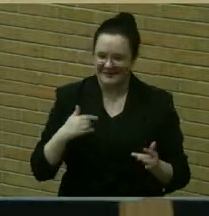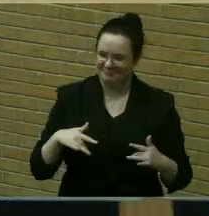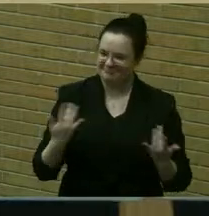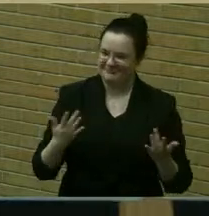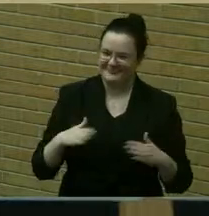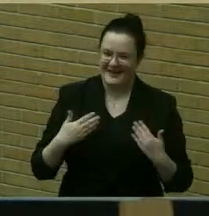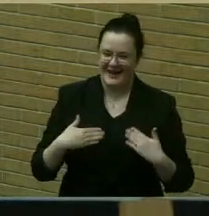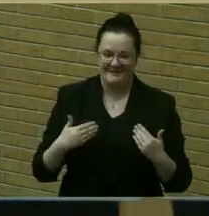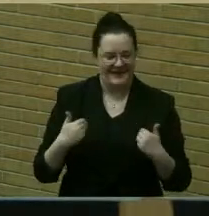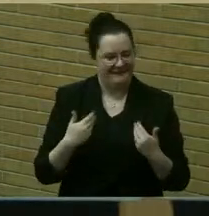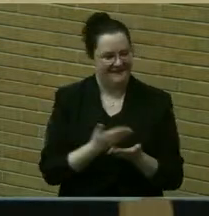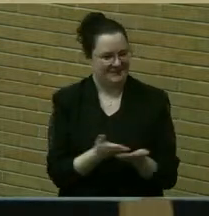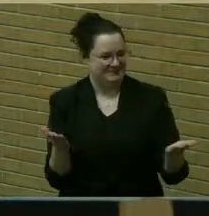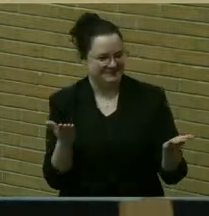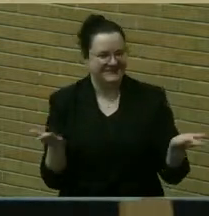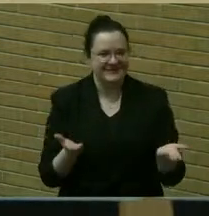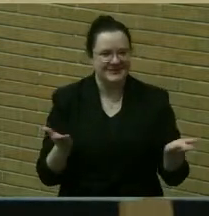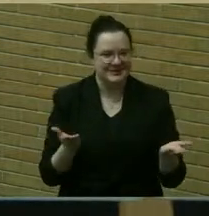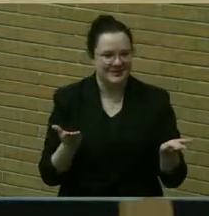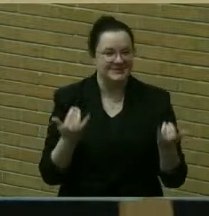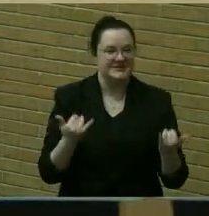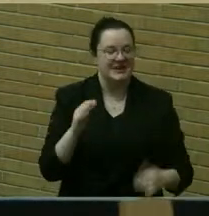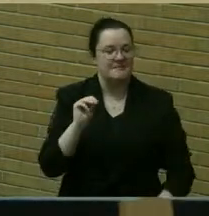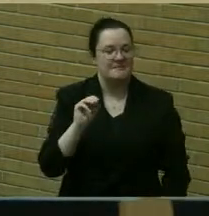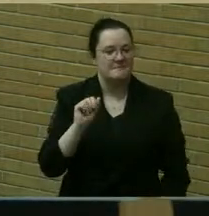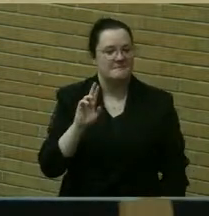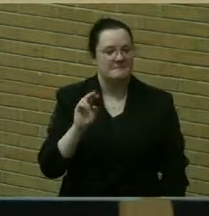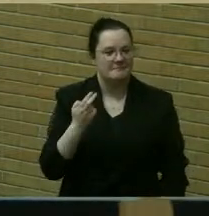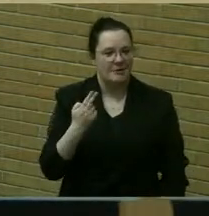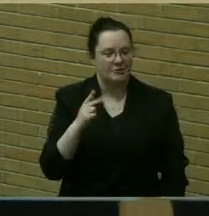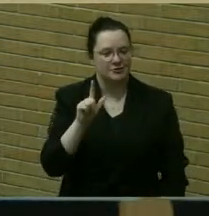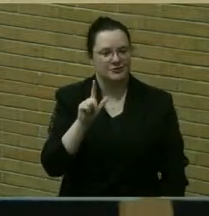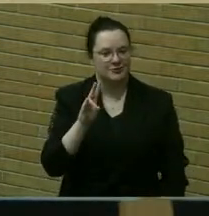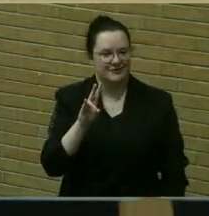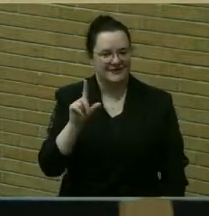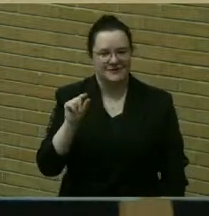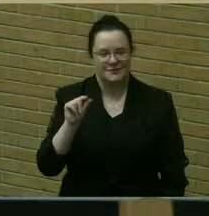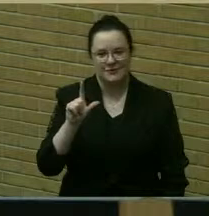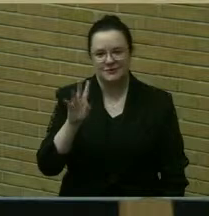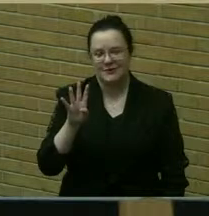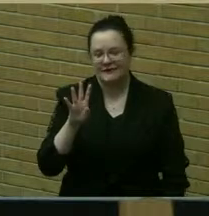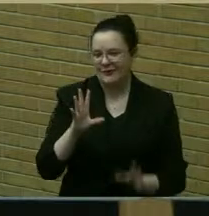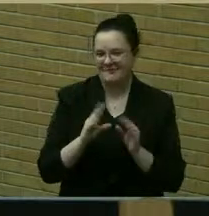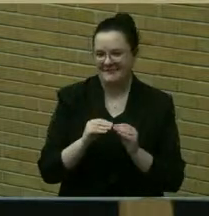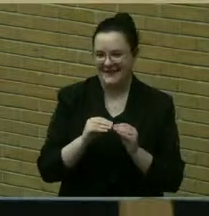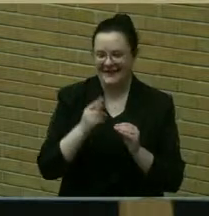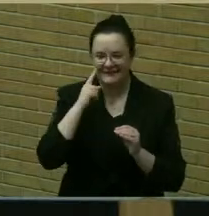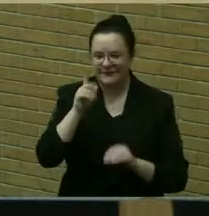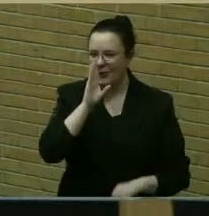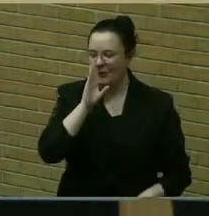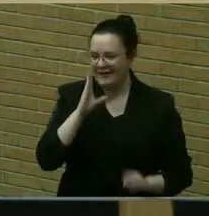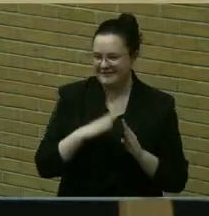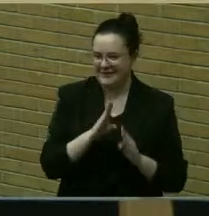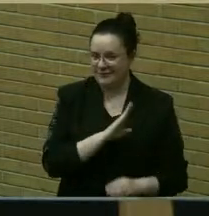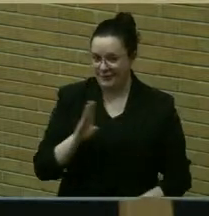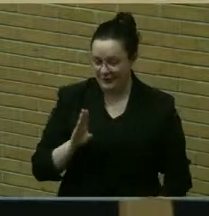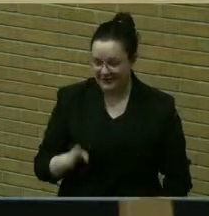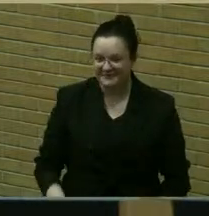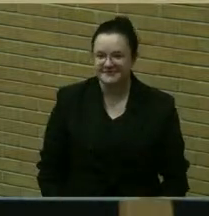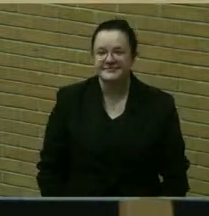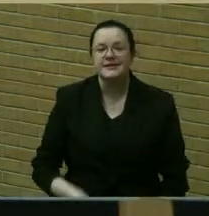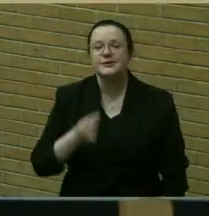March 27, 2024 meeting of the Brighton Town Board. In just a couple of minutes, we will be